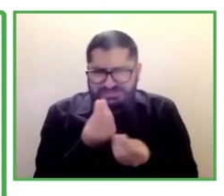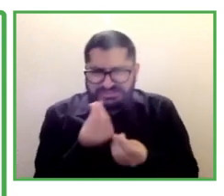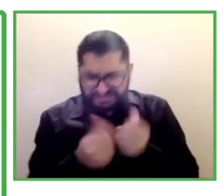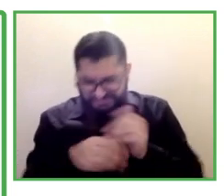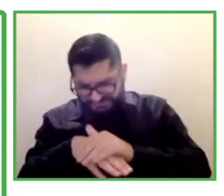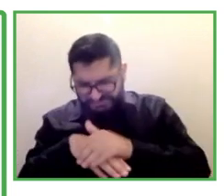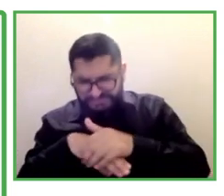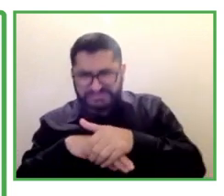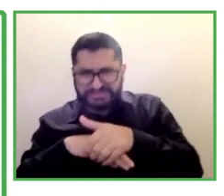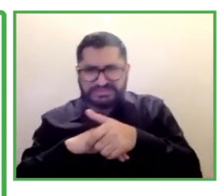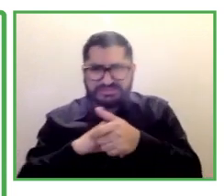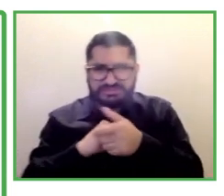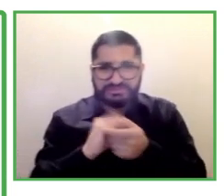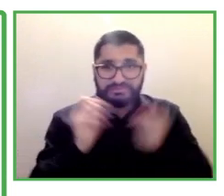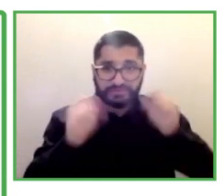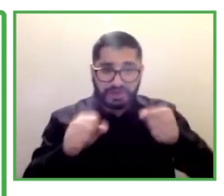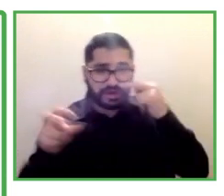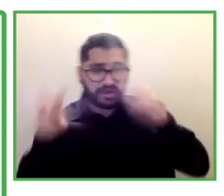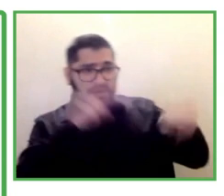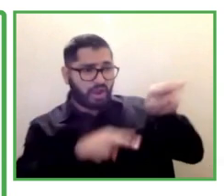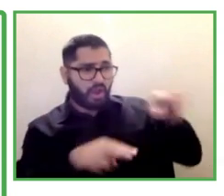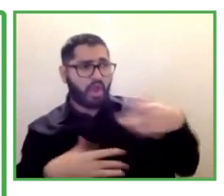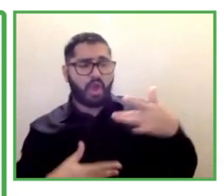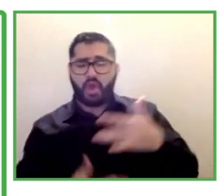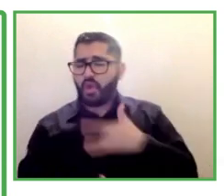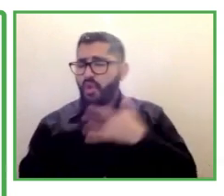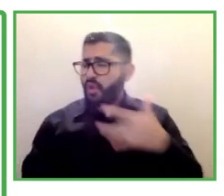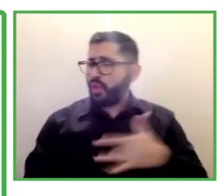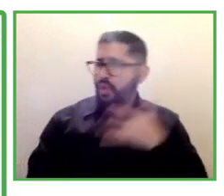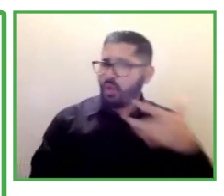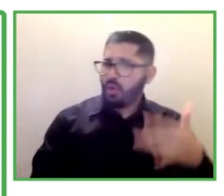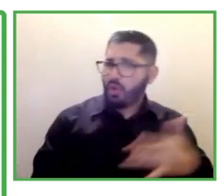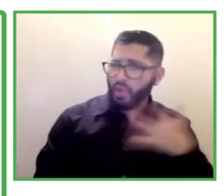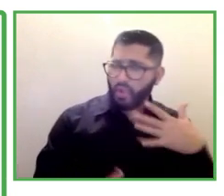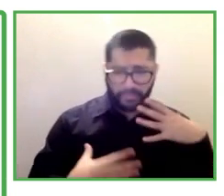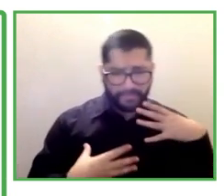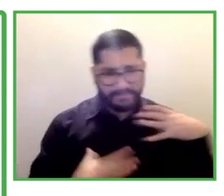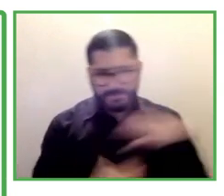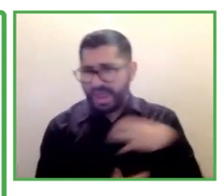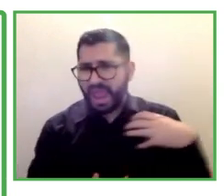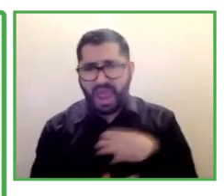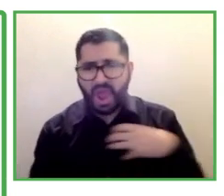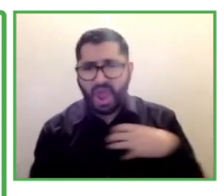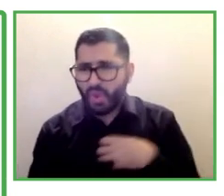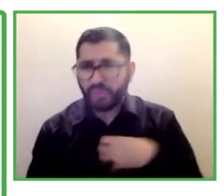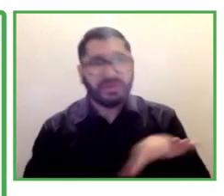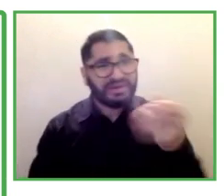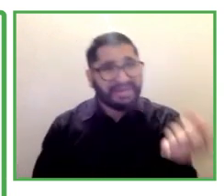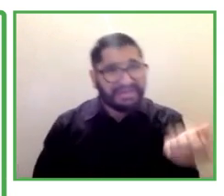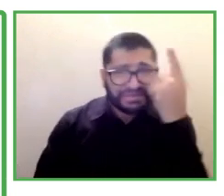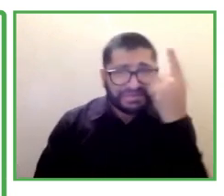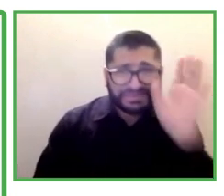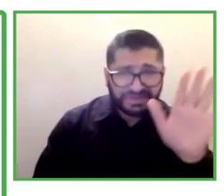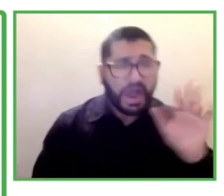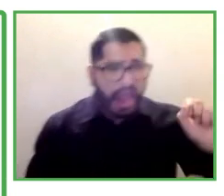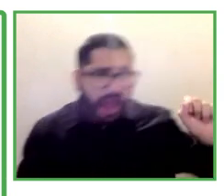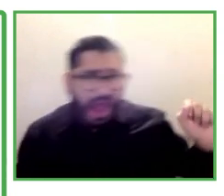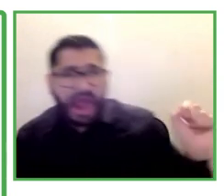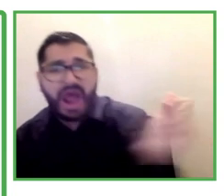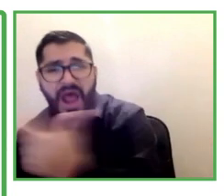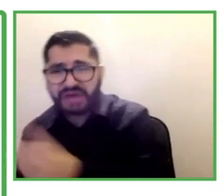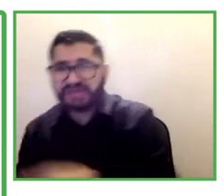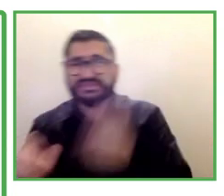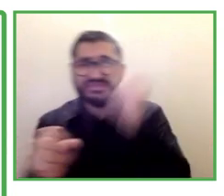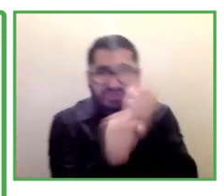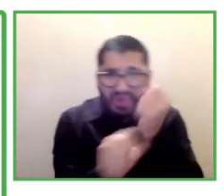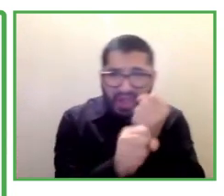to make sure that you have a right training for all of them with and without disability on how to work together and make it work.